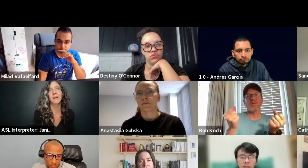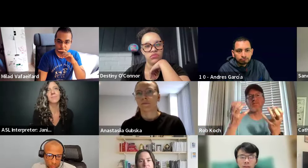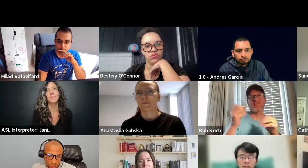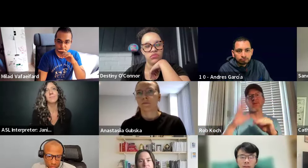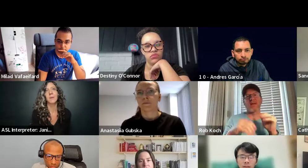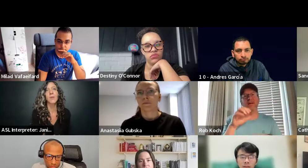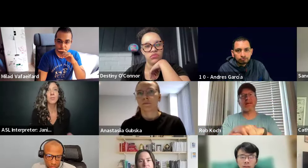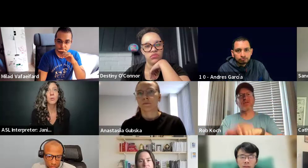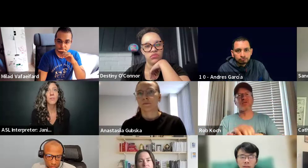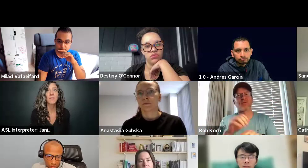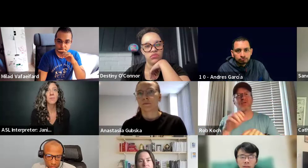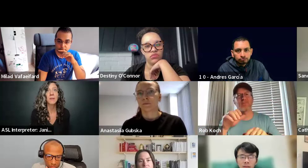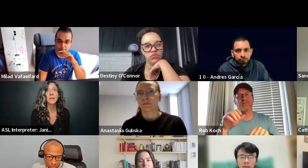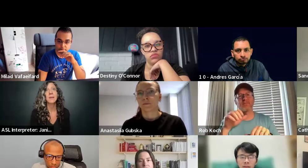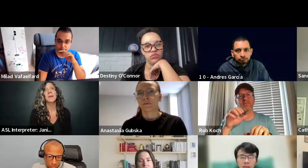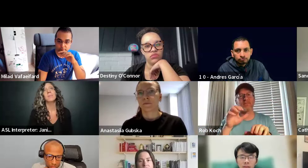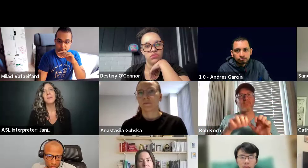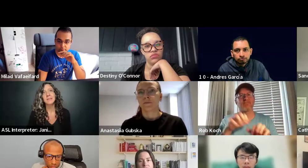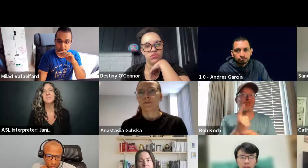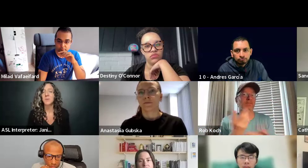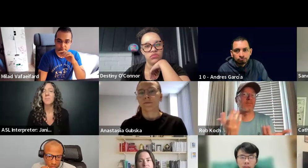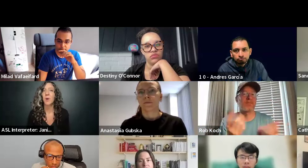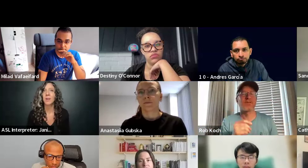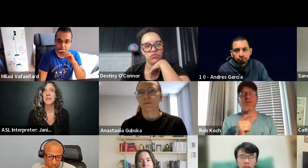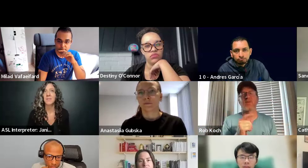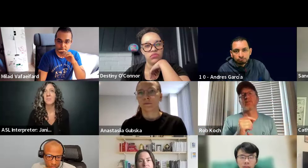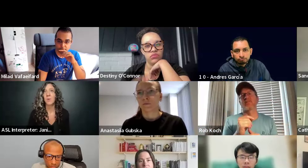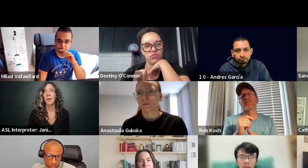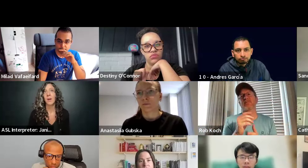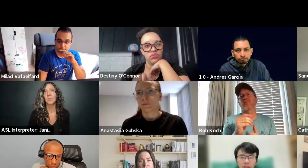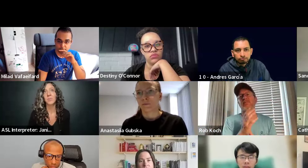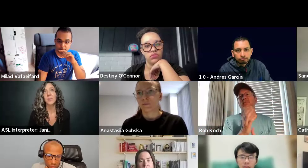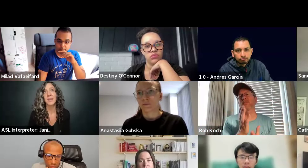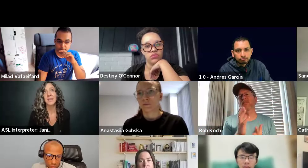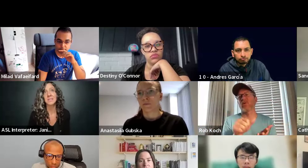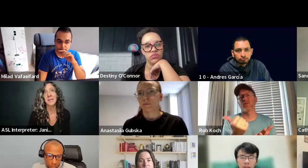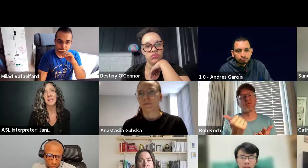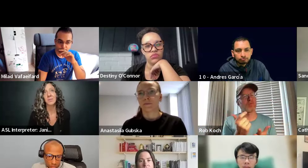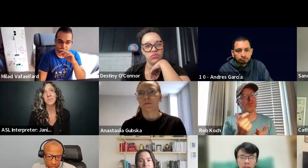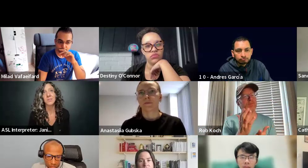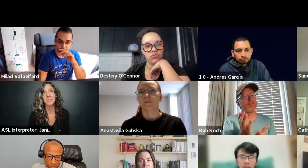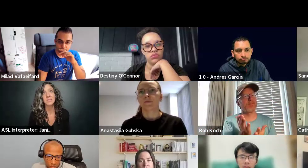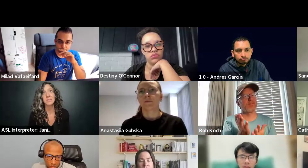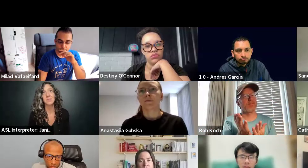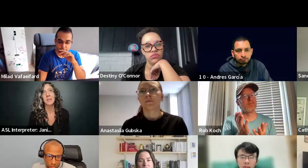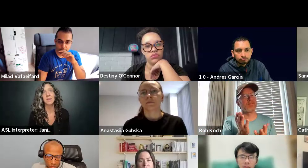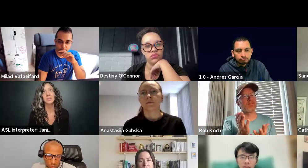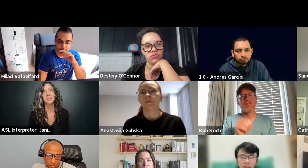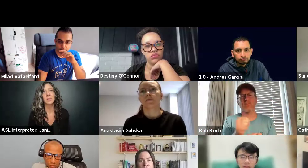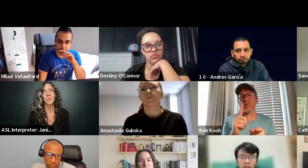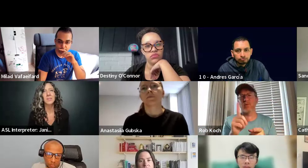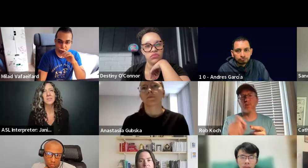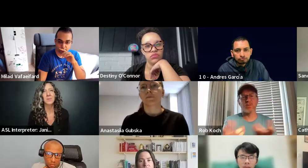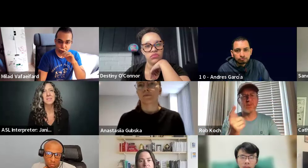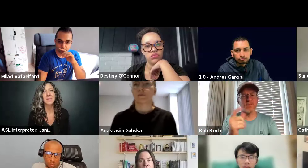um, comfortable for everyone because some people are definitely more comfortable communicating in sign language versus written